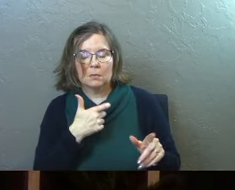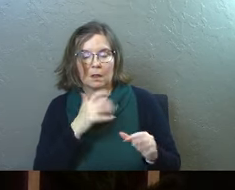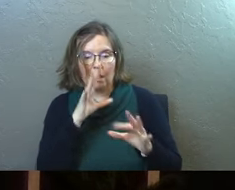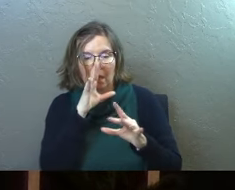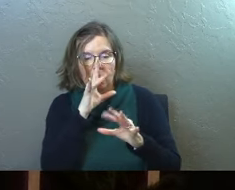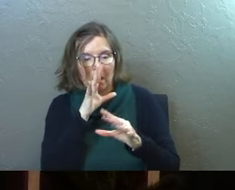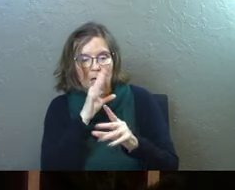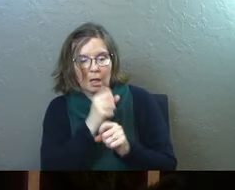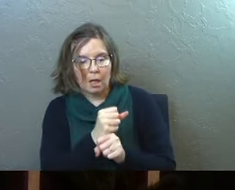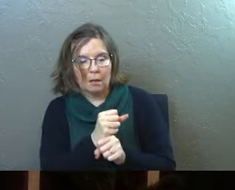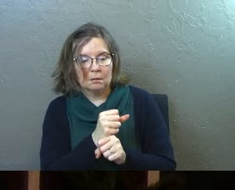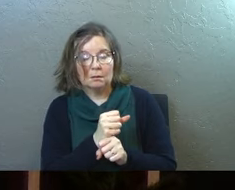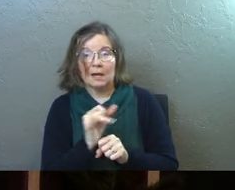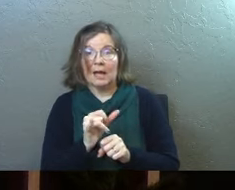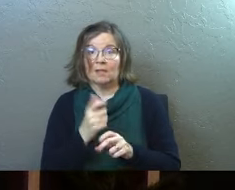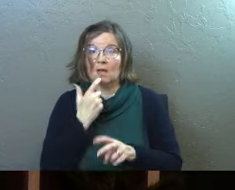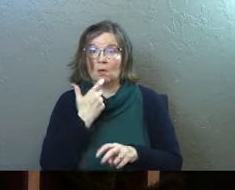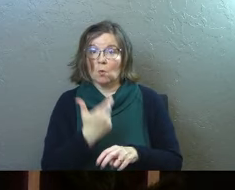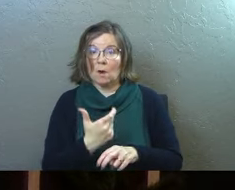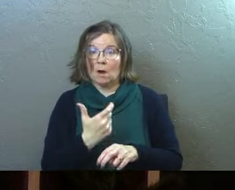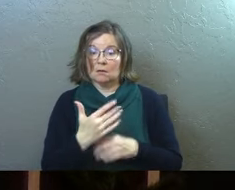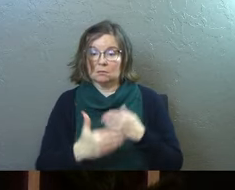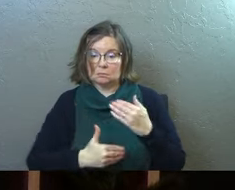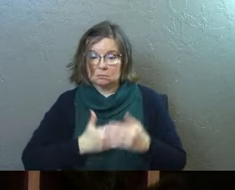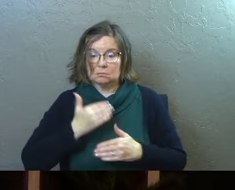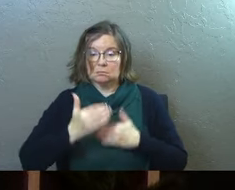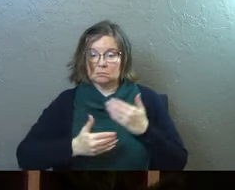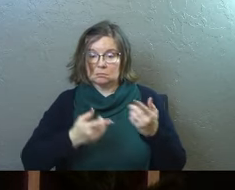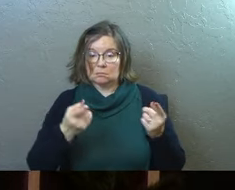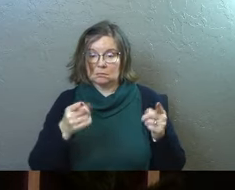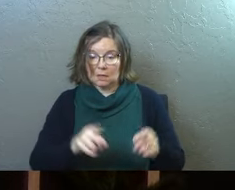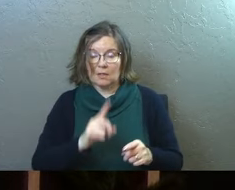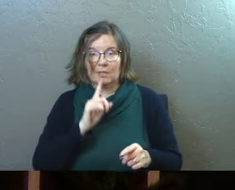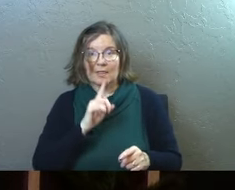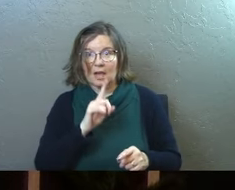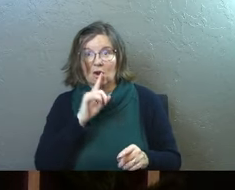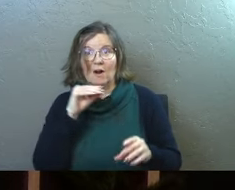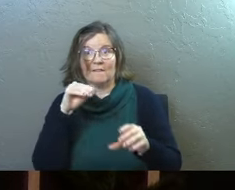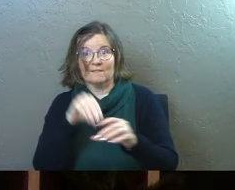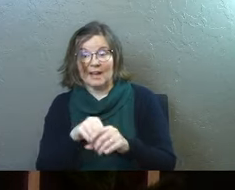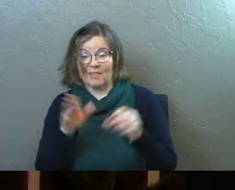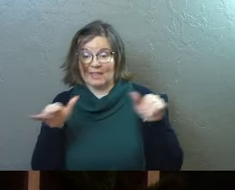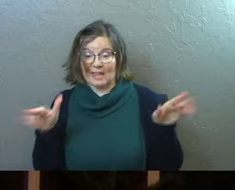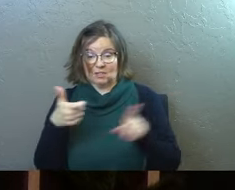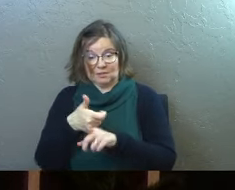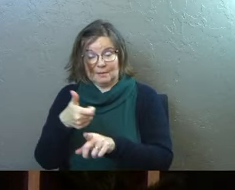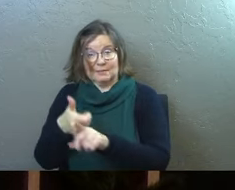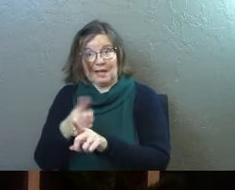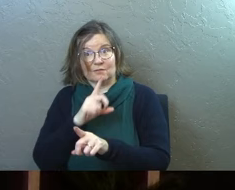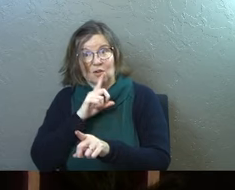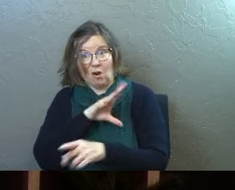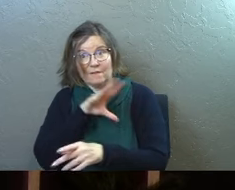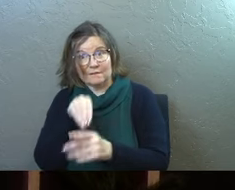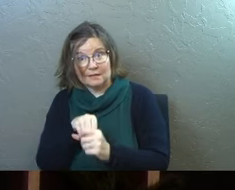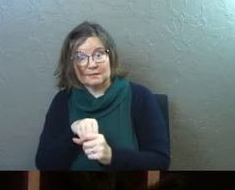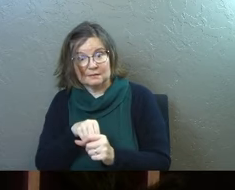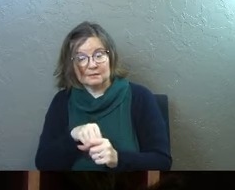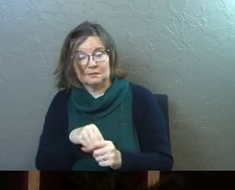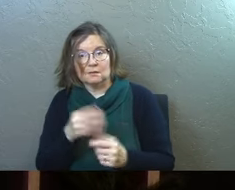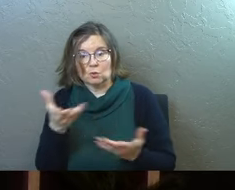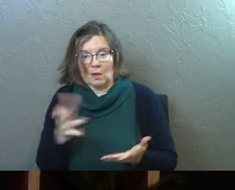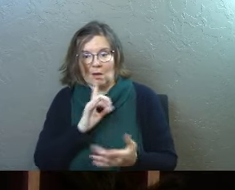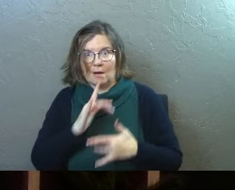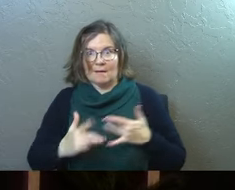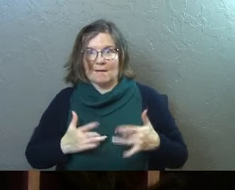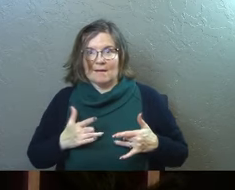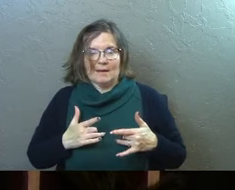captivated by it. As they've watched this whole thing unfold, they are invested. The angels themselves are. And so here